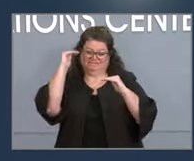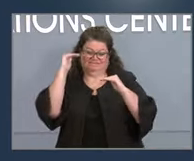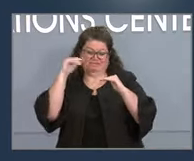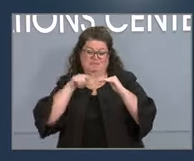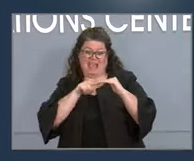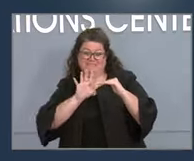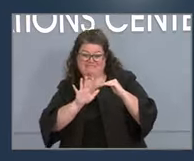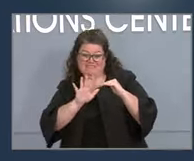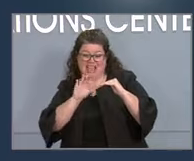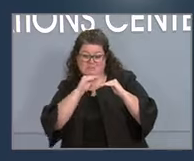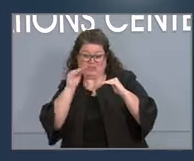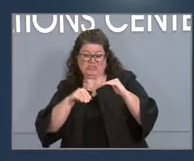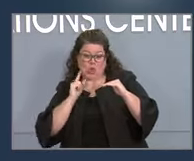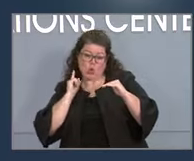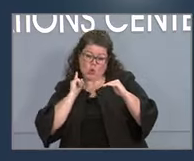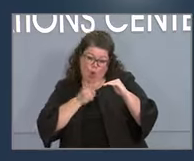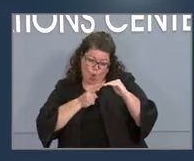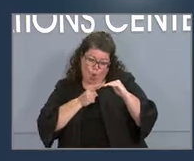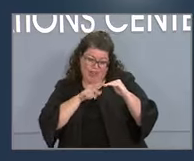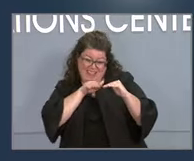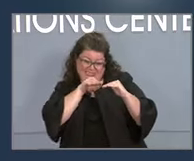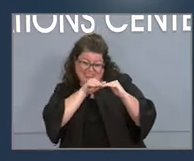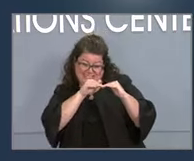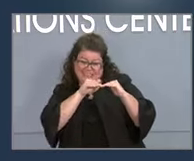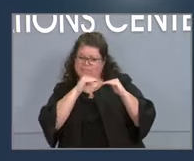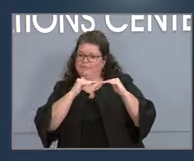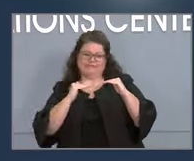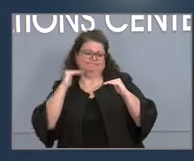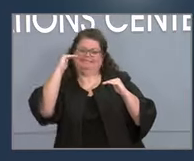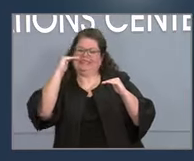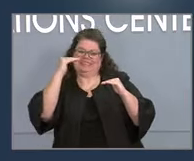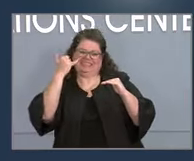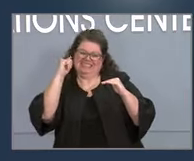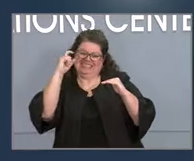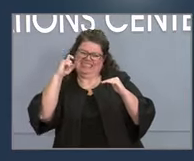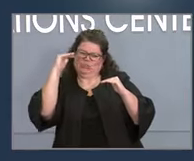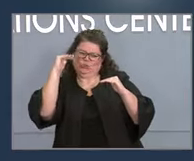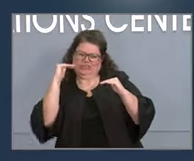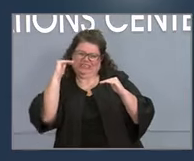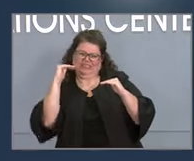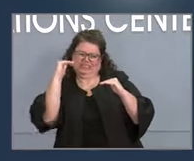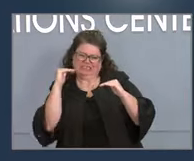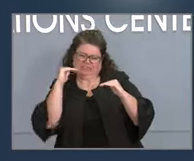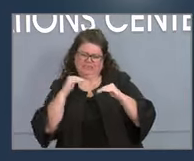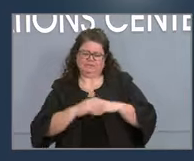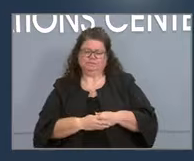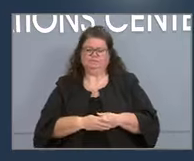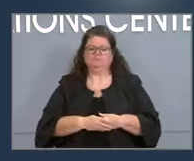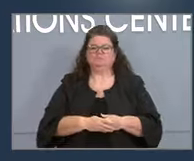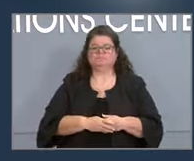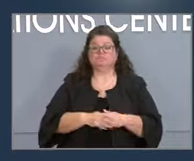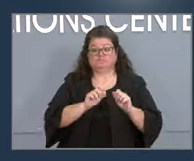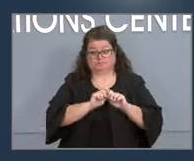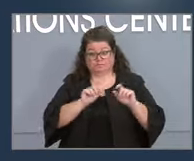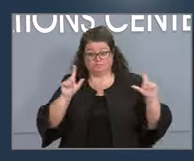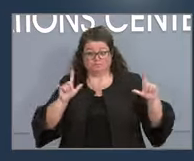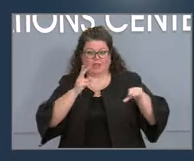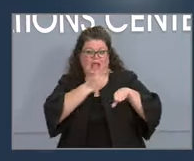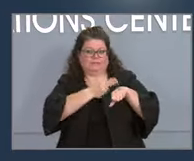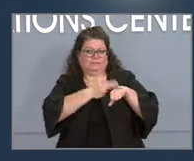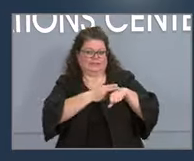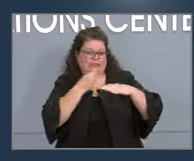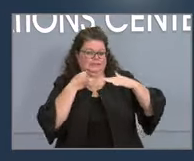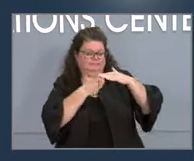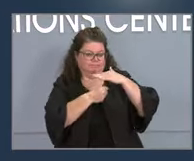well above our 5% goal. Our next graph, we look at day over day hospitalizations. This graph also starts